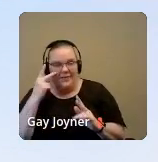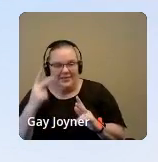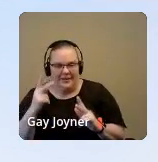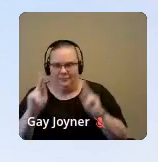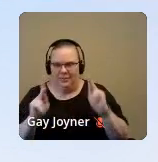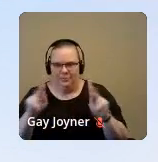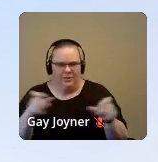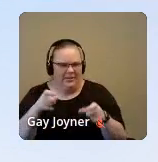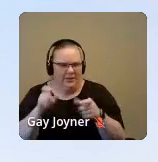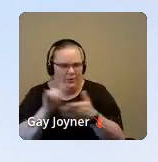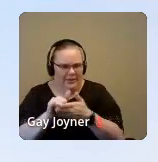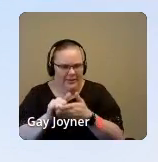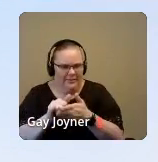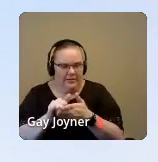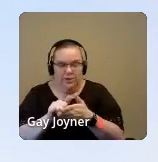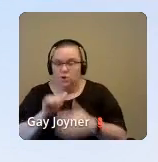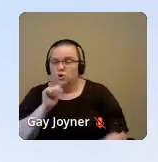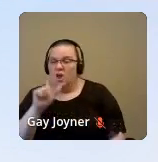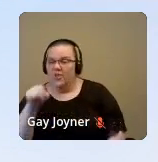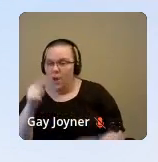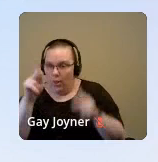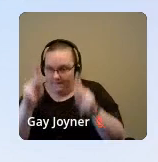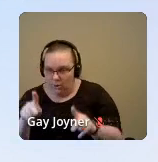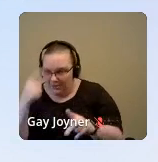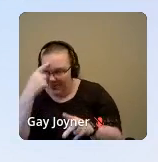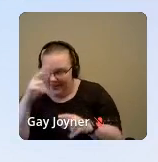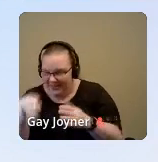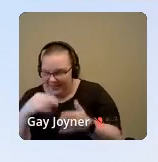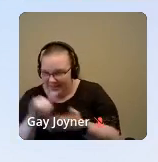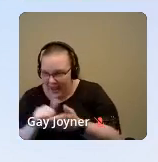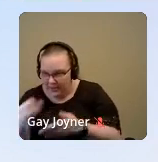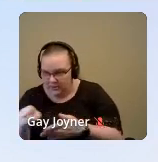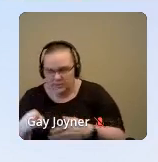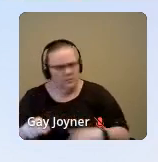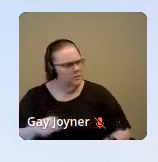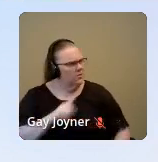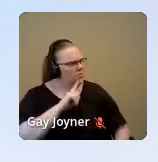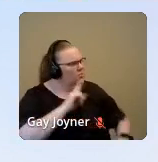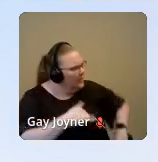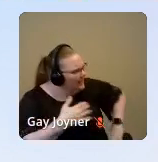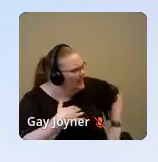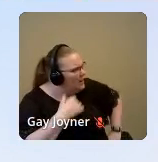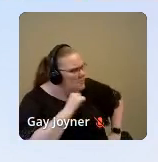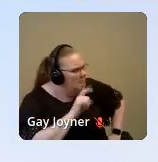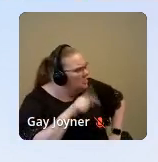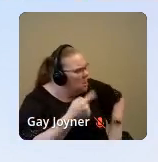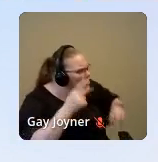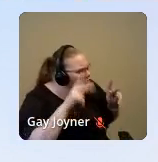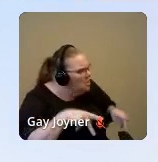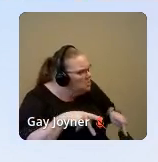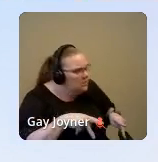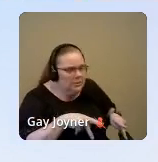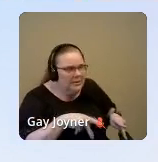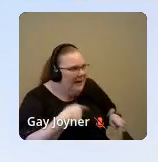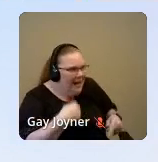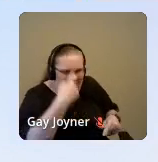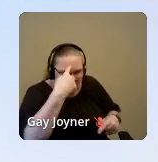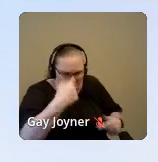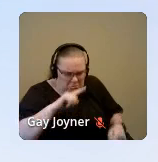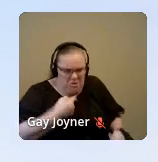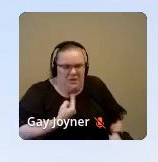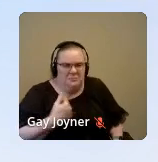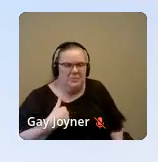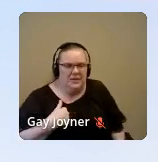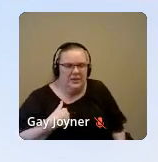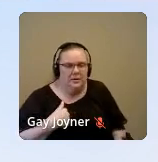not the only person who thinks this. I thought I was the only person who had suicidal thoughts. I thought it was just me. And having